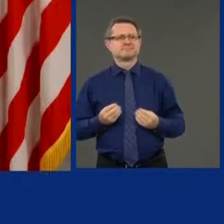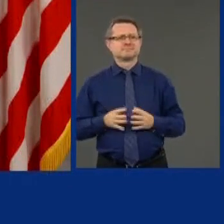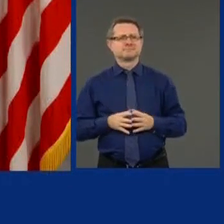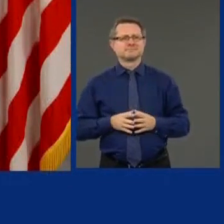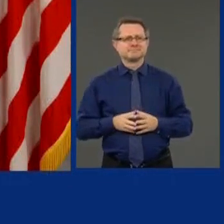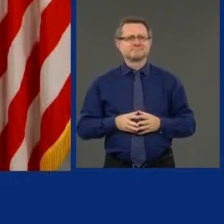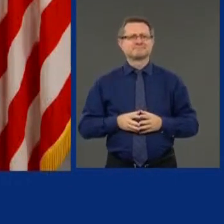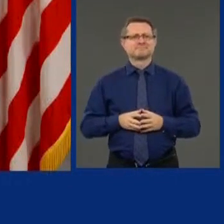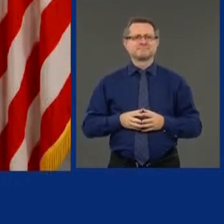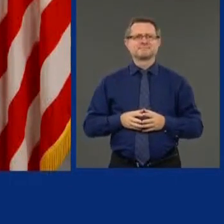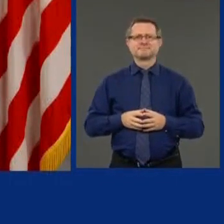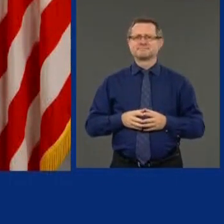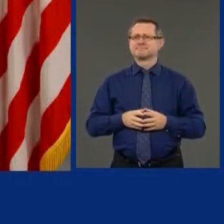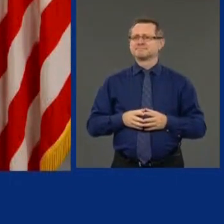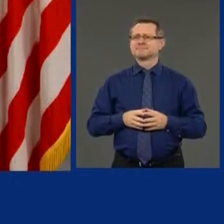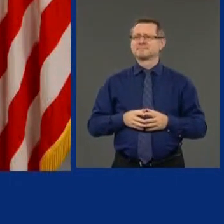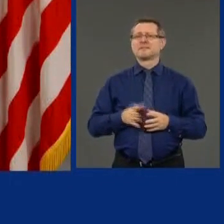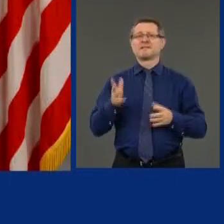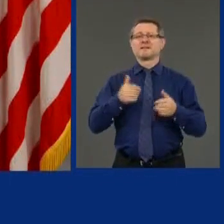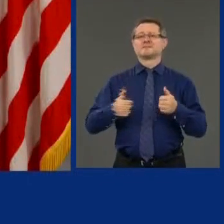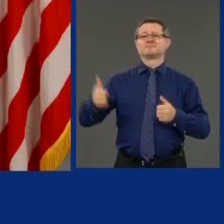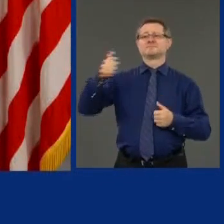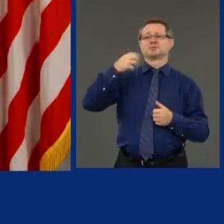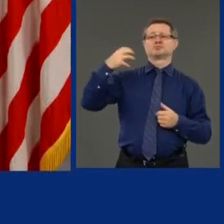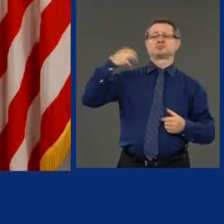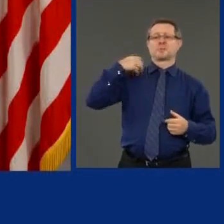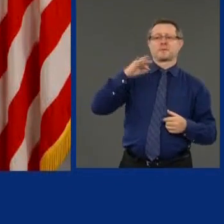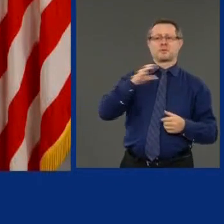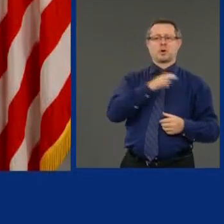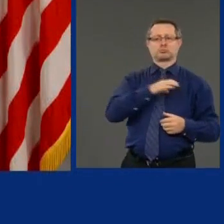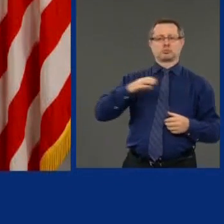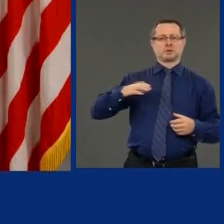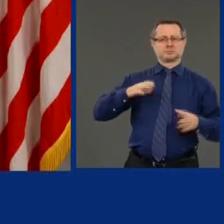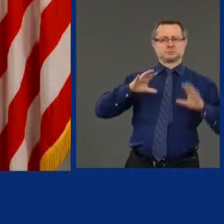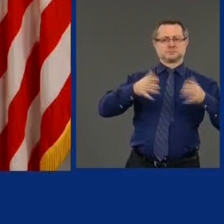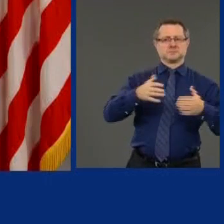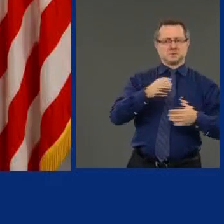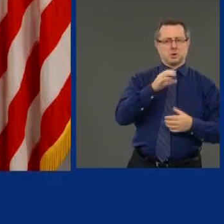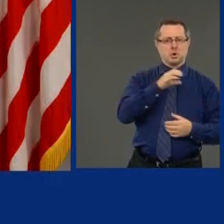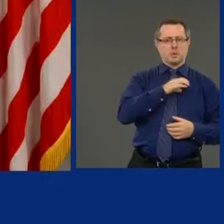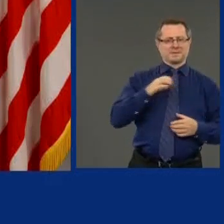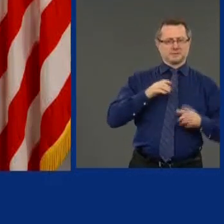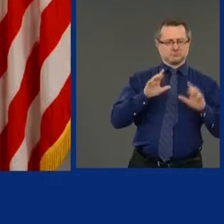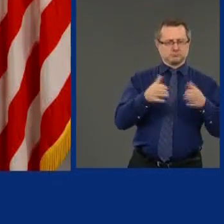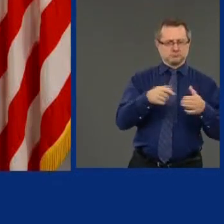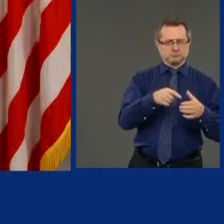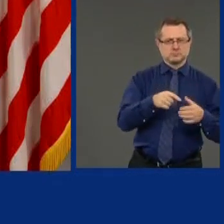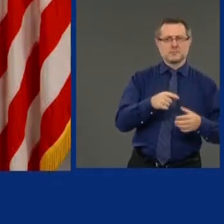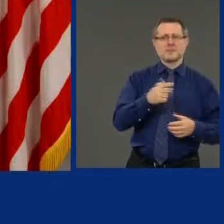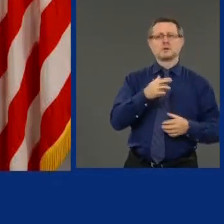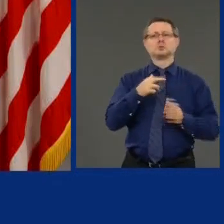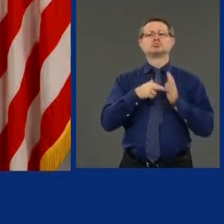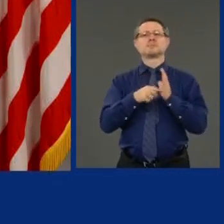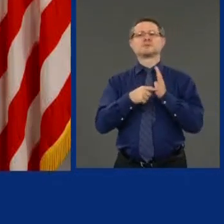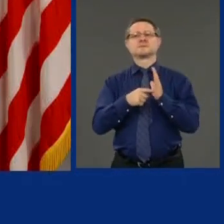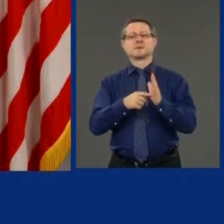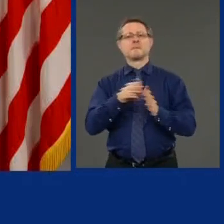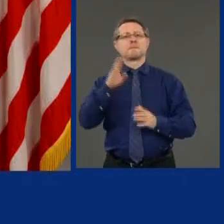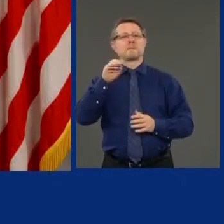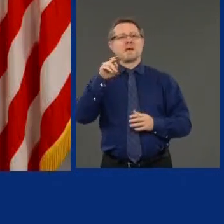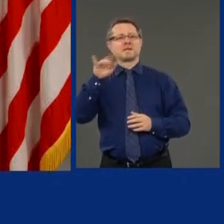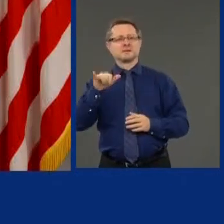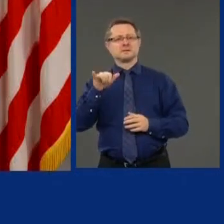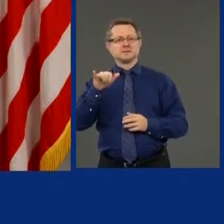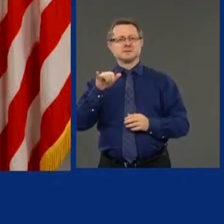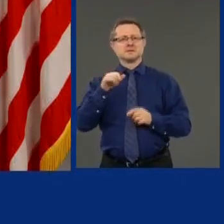Their chairman of the Congressional Committee, Representative Benny Thompson, said it is clearly a